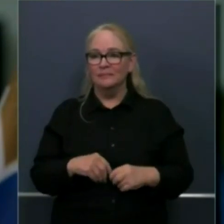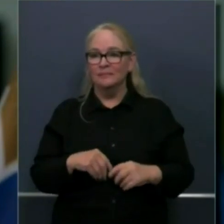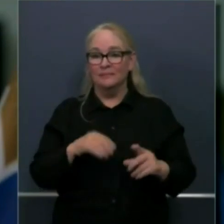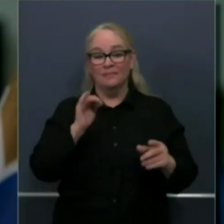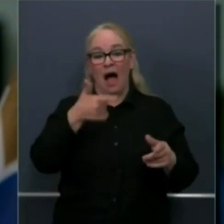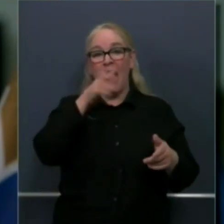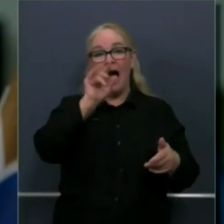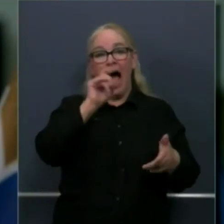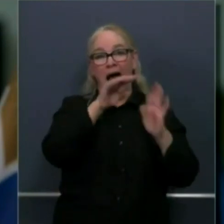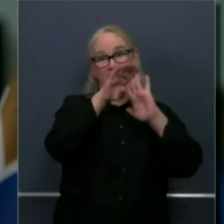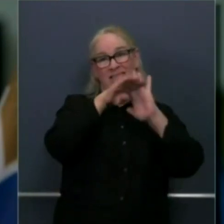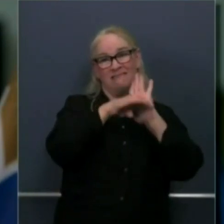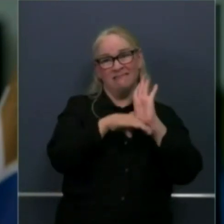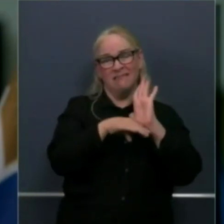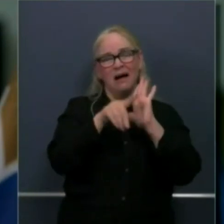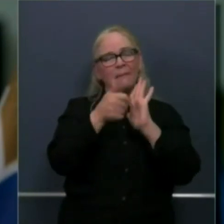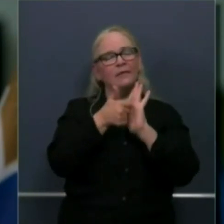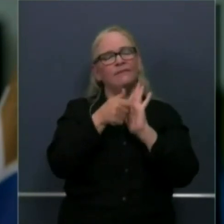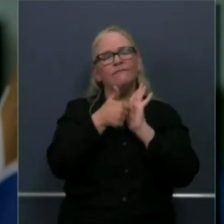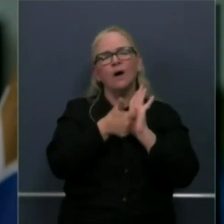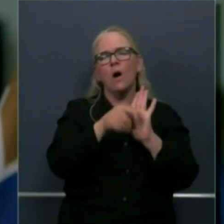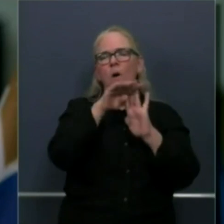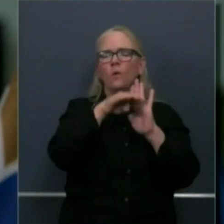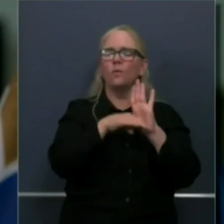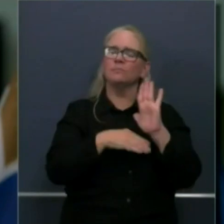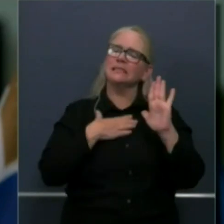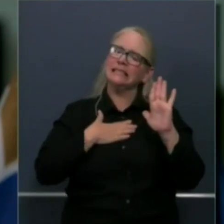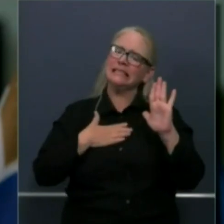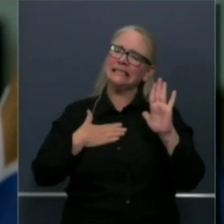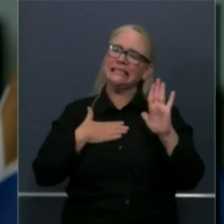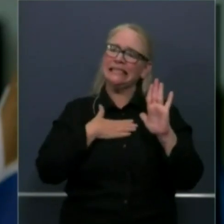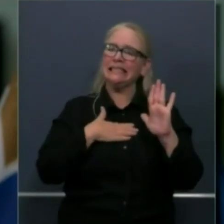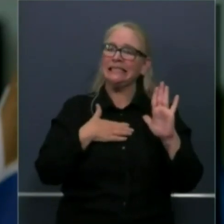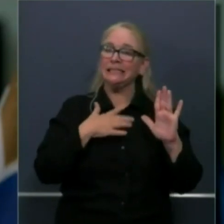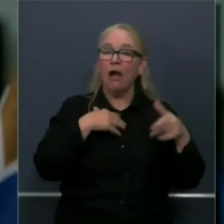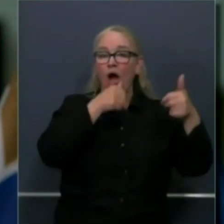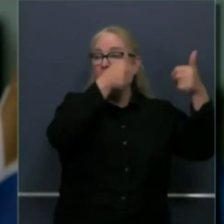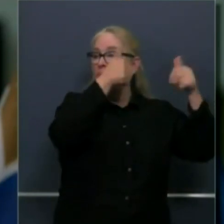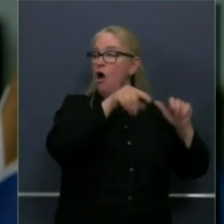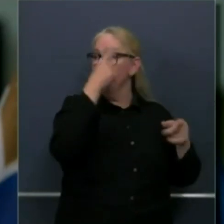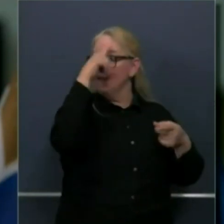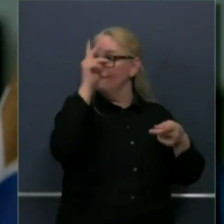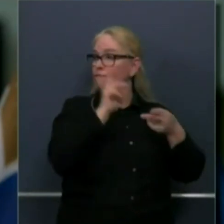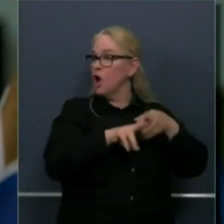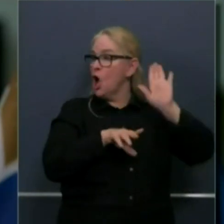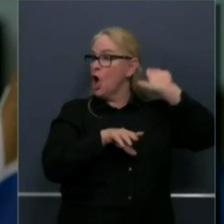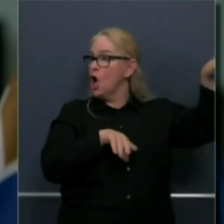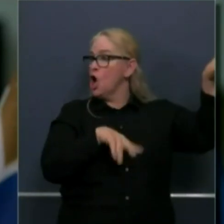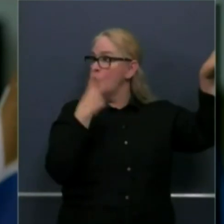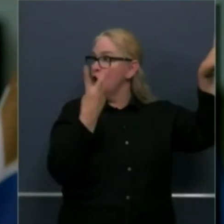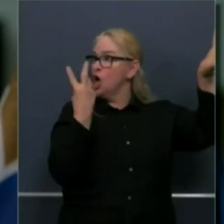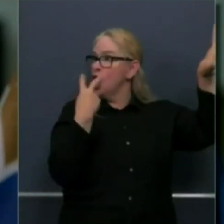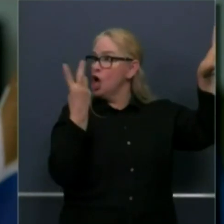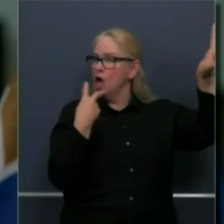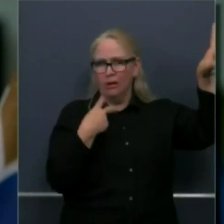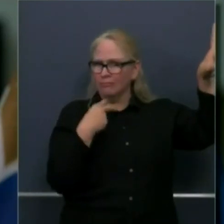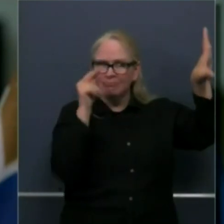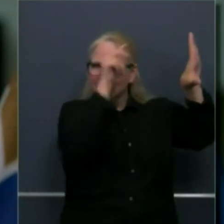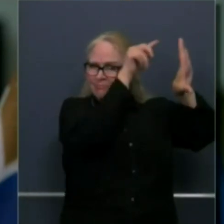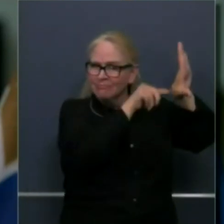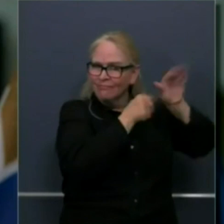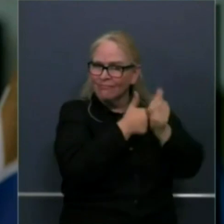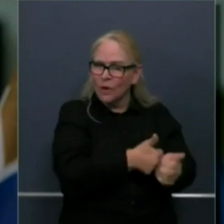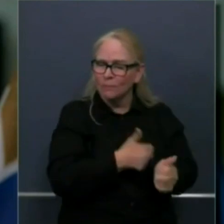so foundational and it's a way of just saying this um we're putting these things out and now we're asking you to do